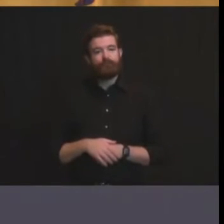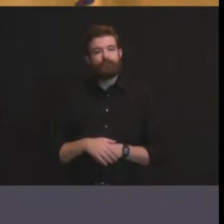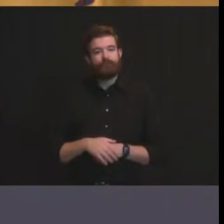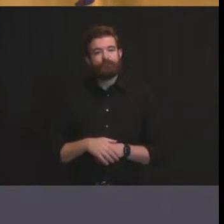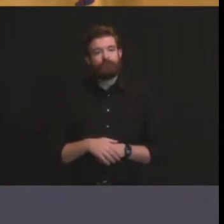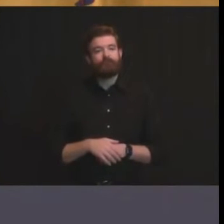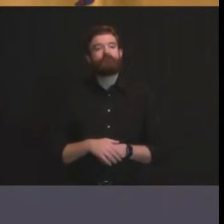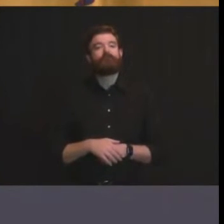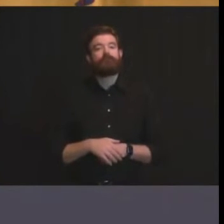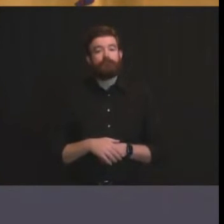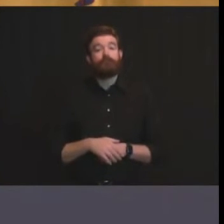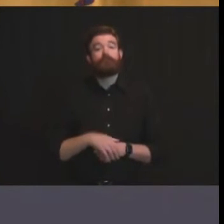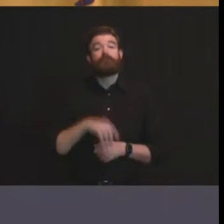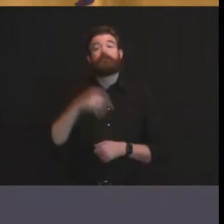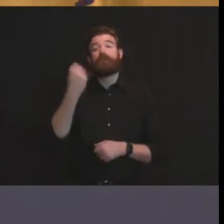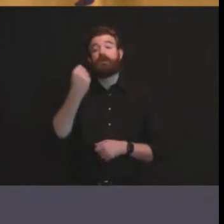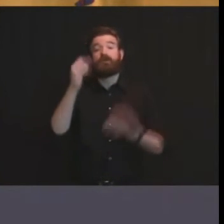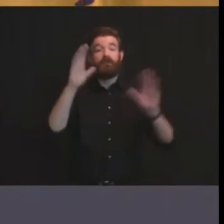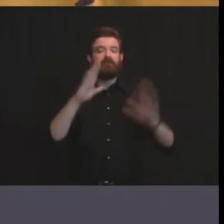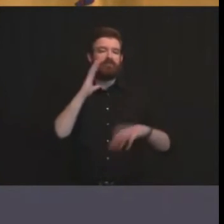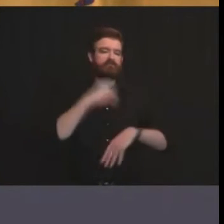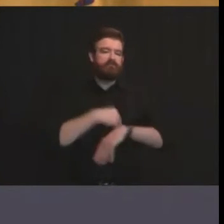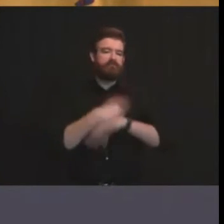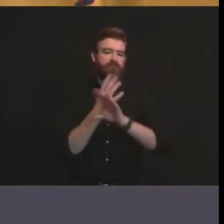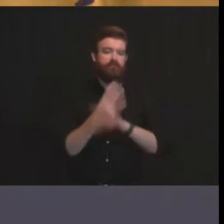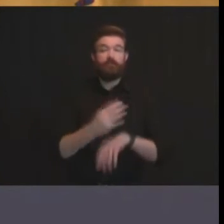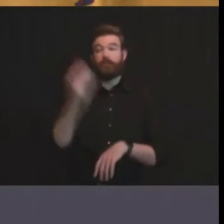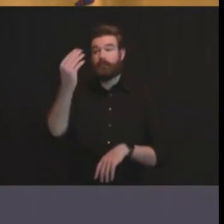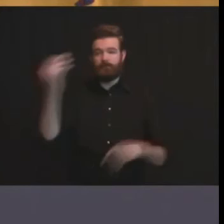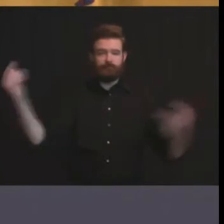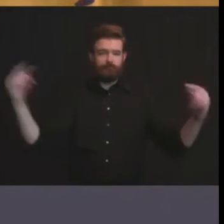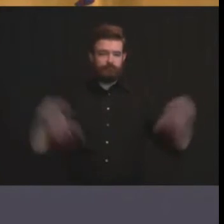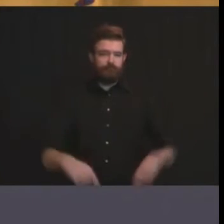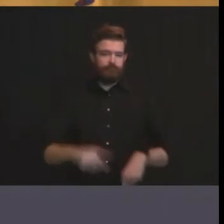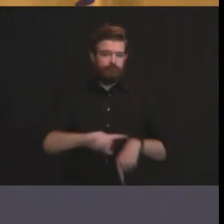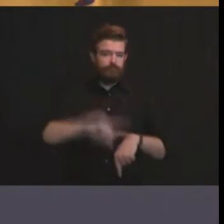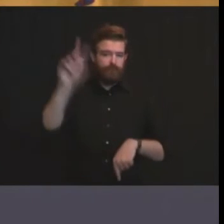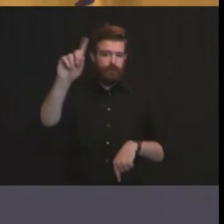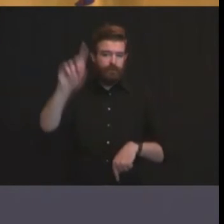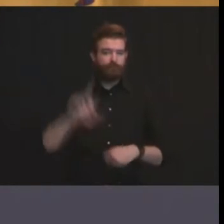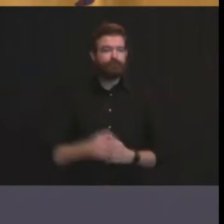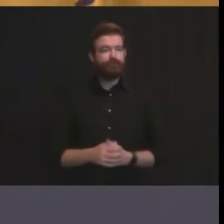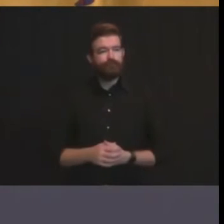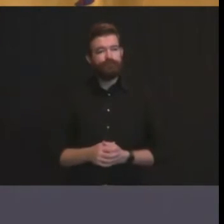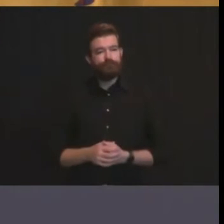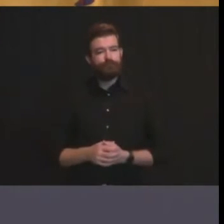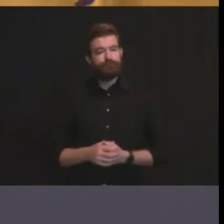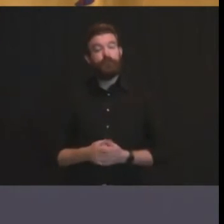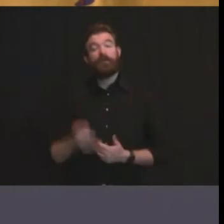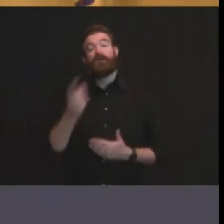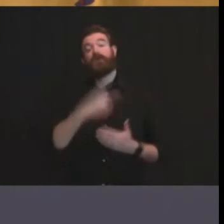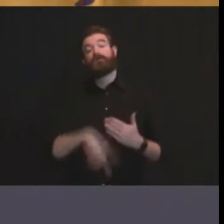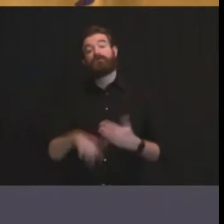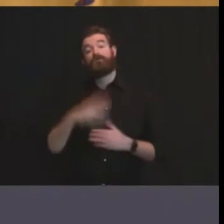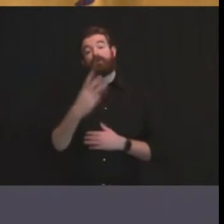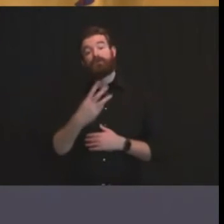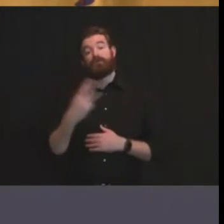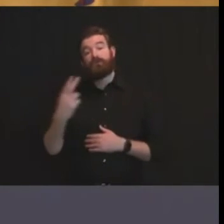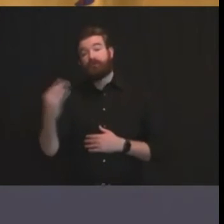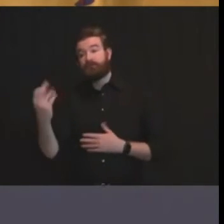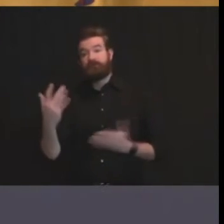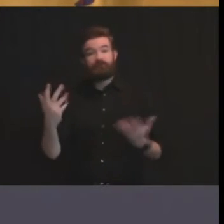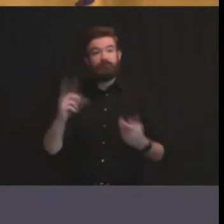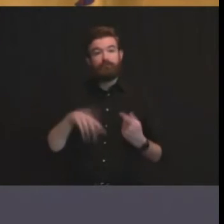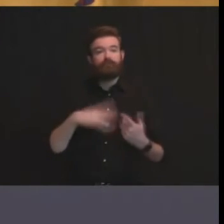uh monday at one o'clock right here not sure yet our schedule next week with thanksgiving just ask